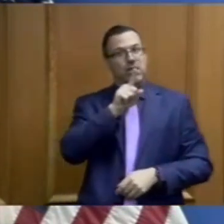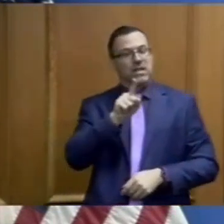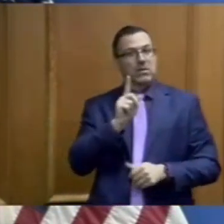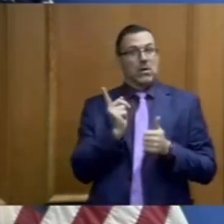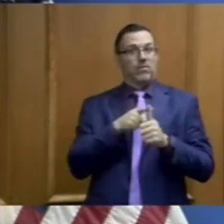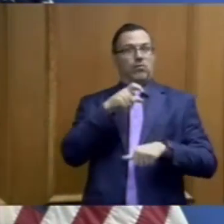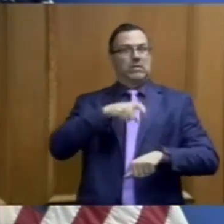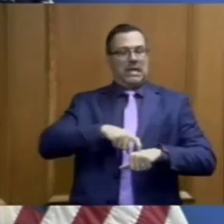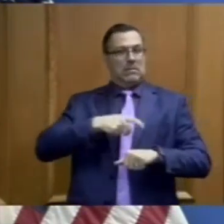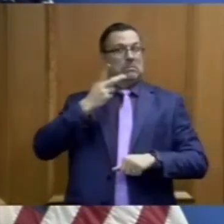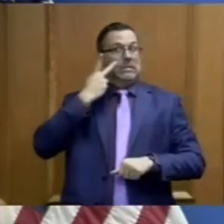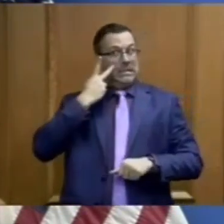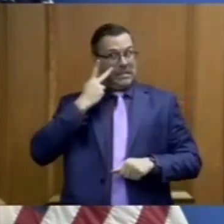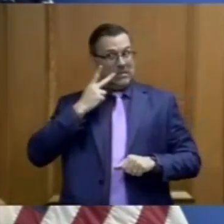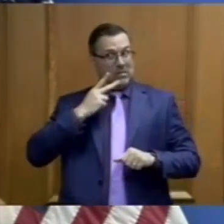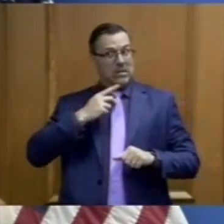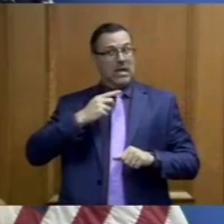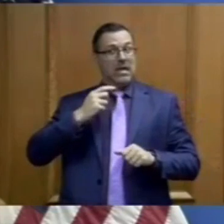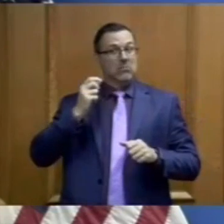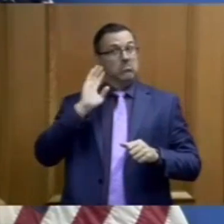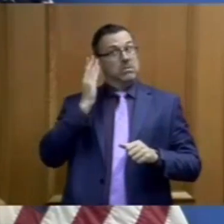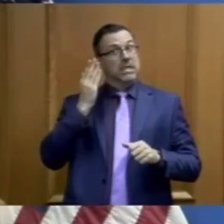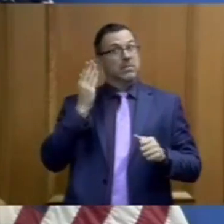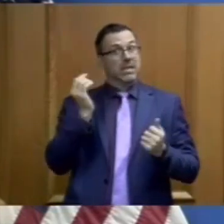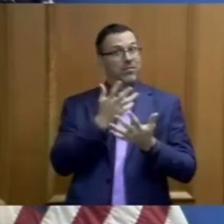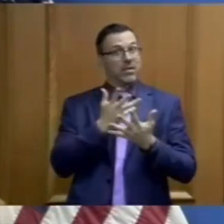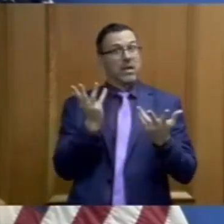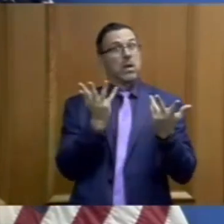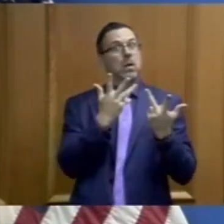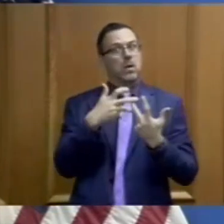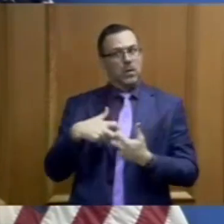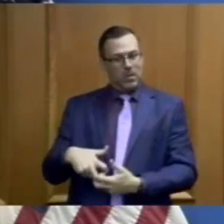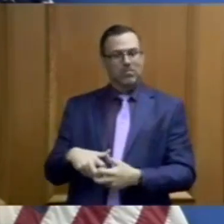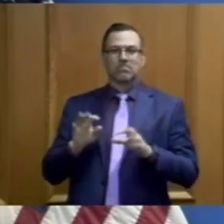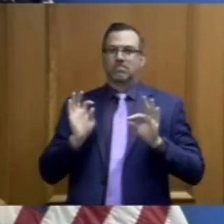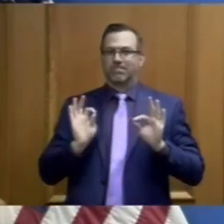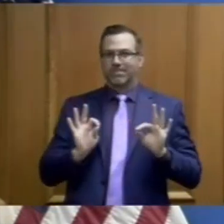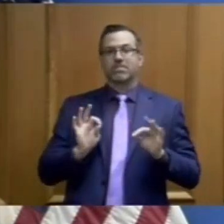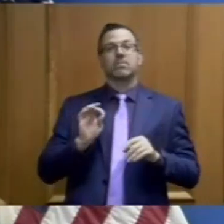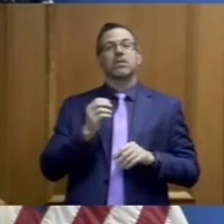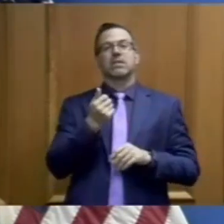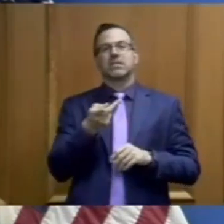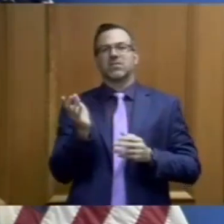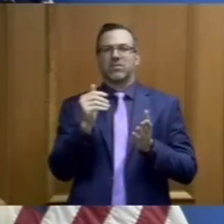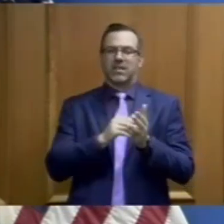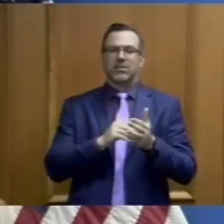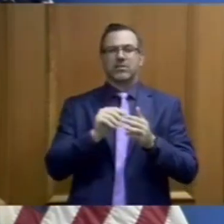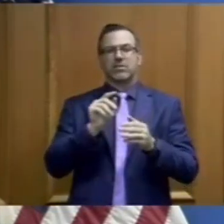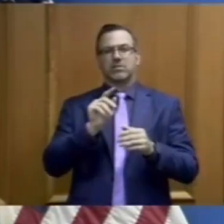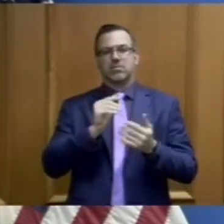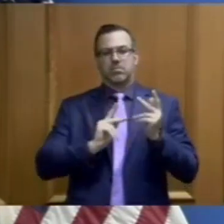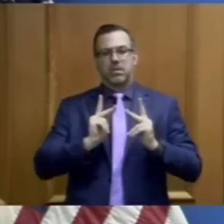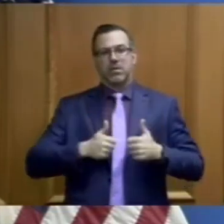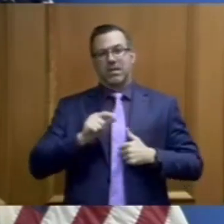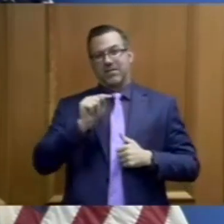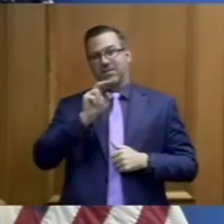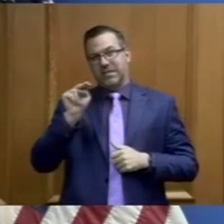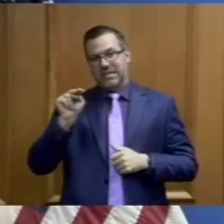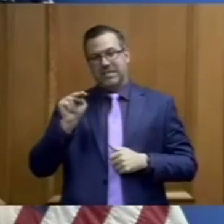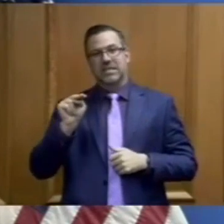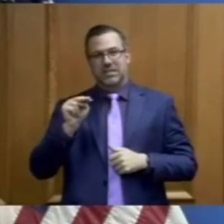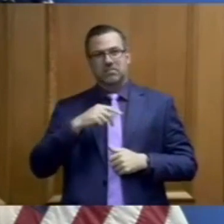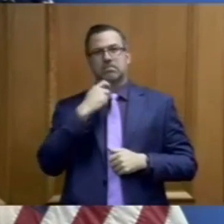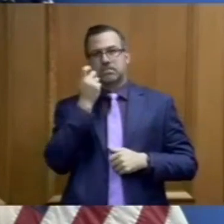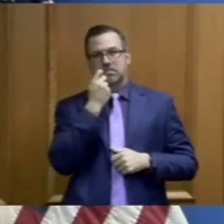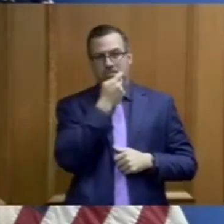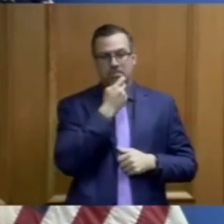but it worked well and we expanded we tested thousands of people all over Tennessee and we didn't turn away anyone